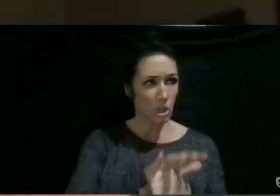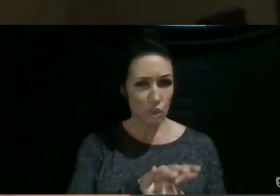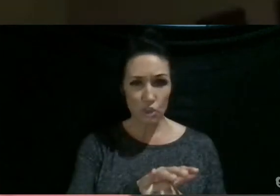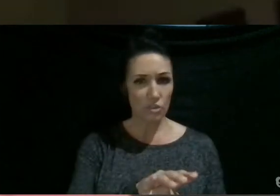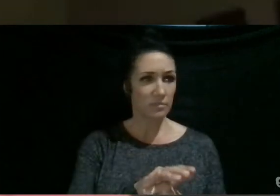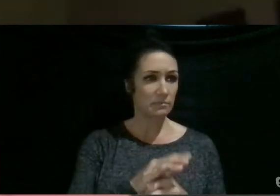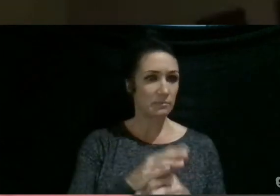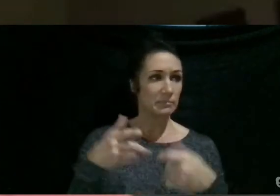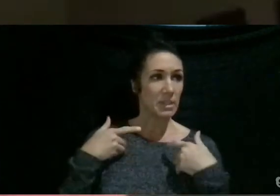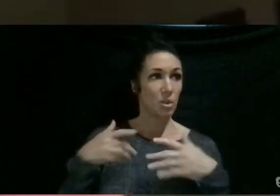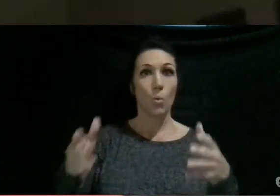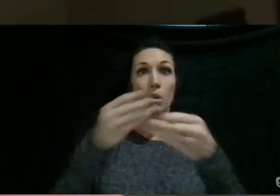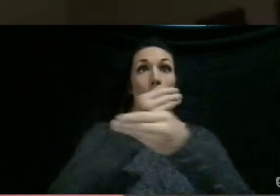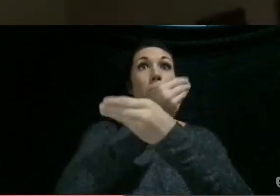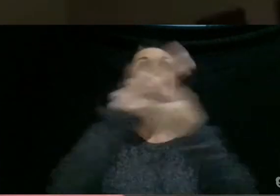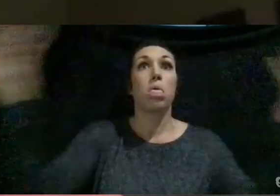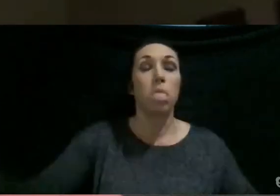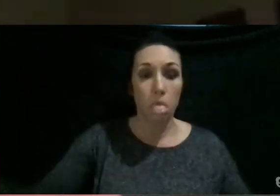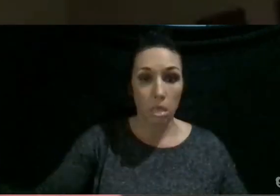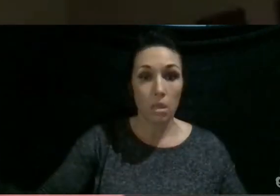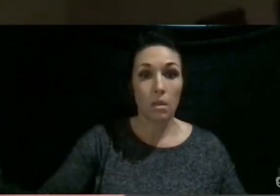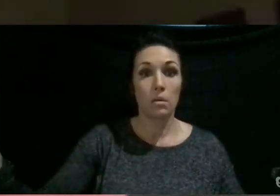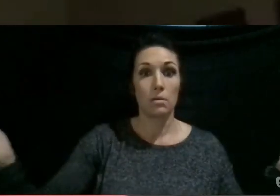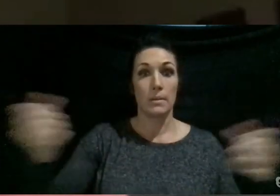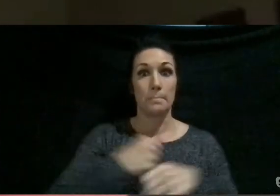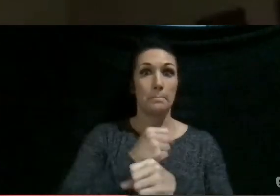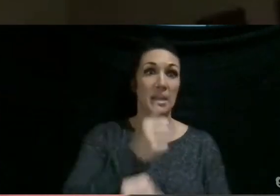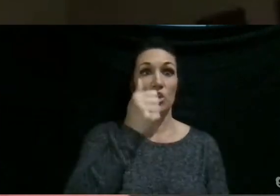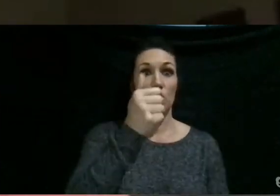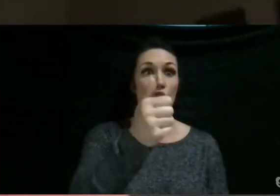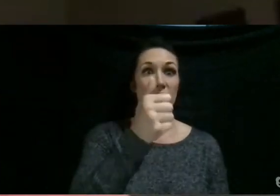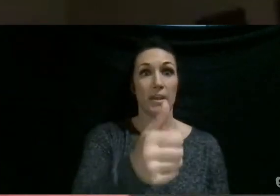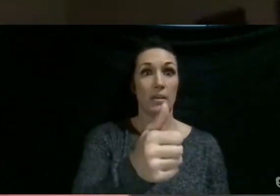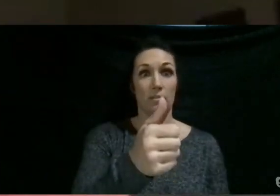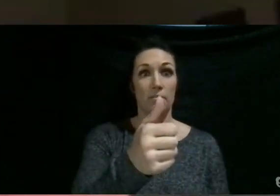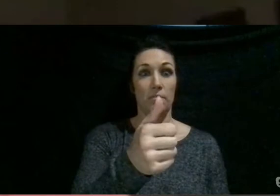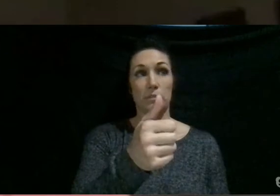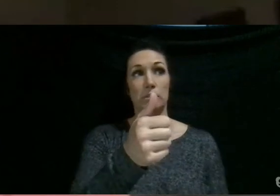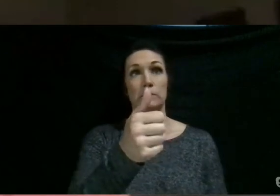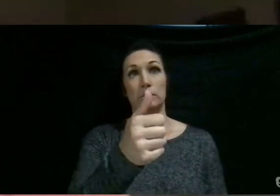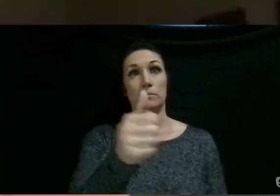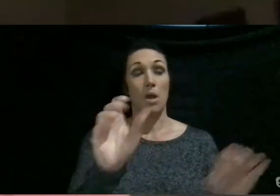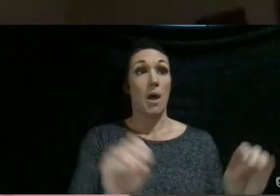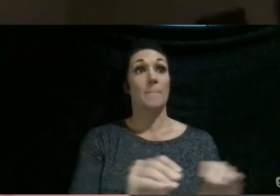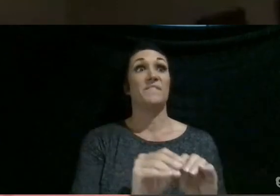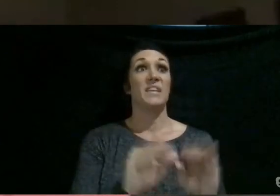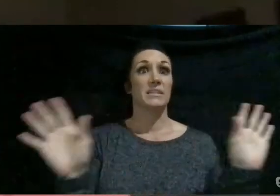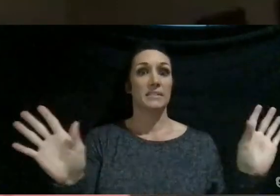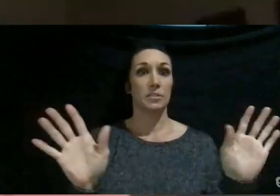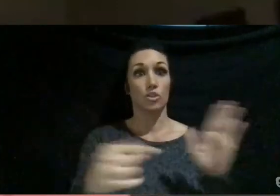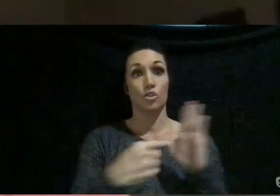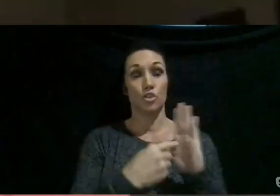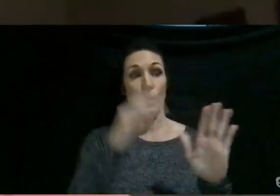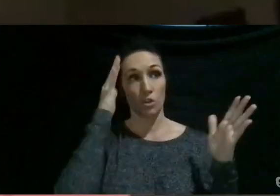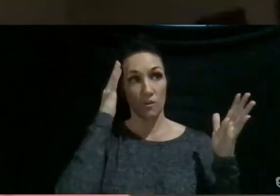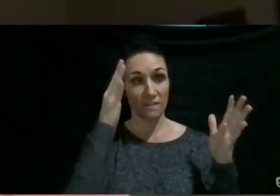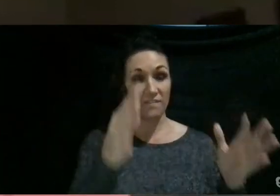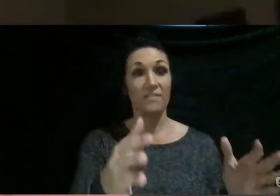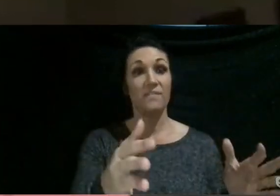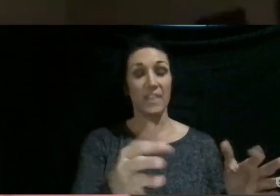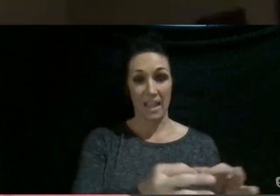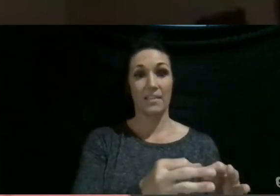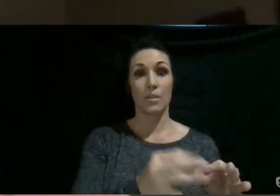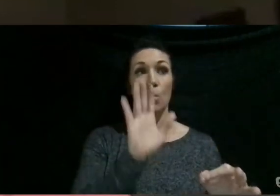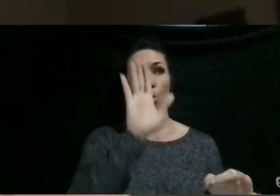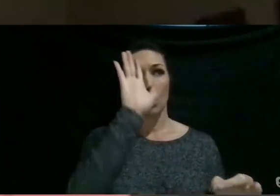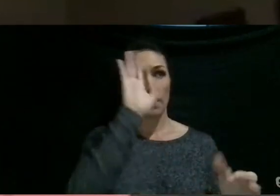really want to take the step out there and put yourself out there showing everybody your faith or your belief in God or anything because